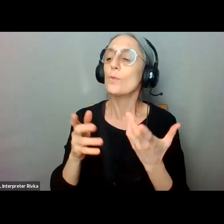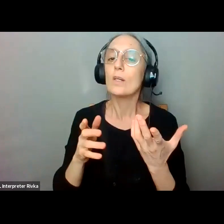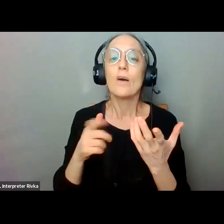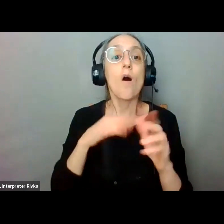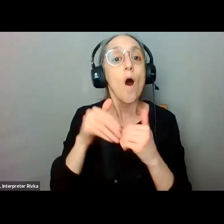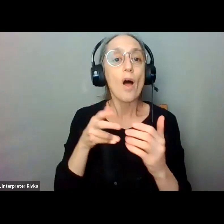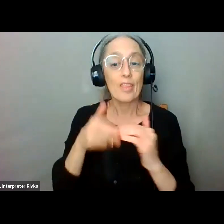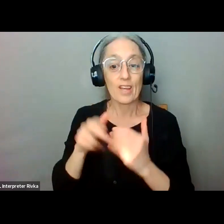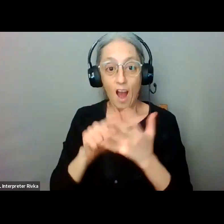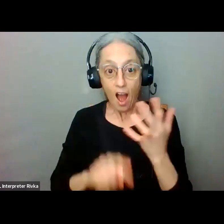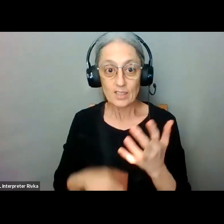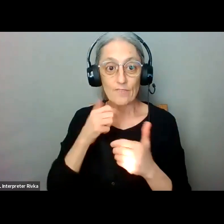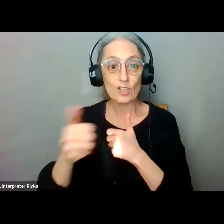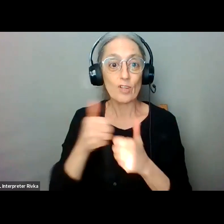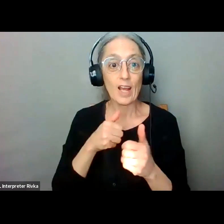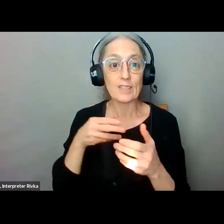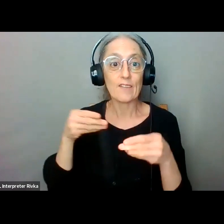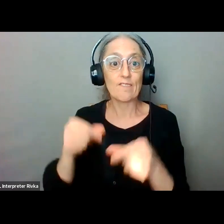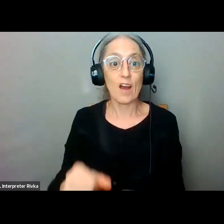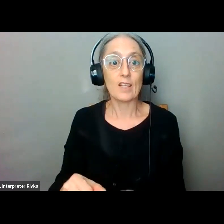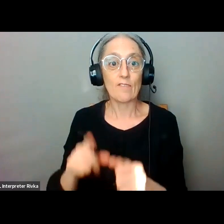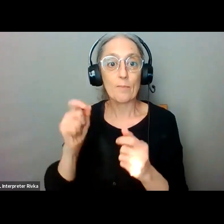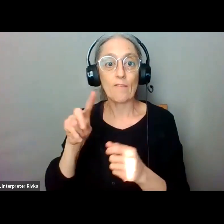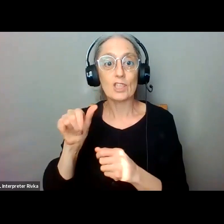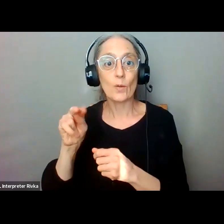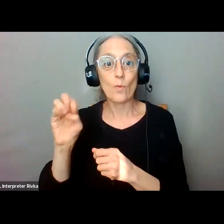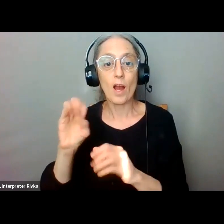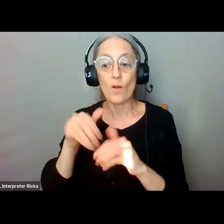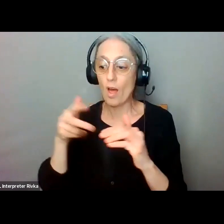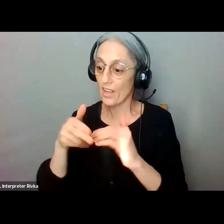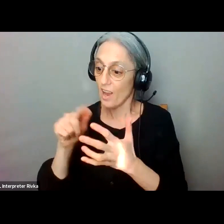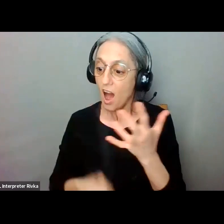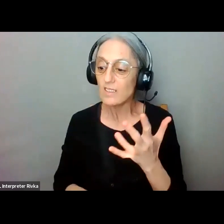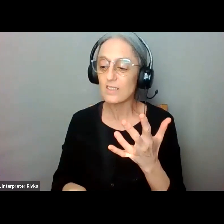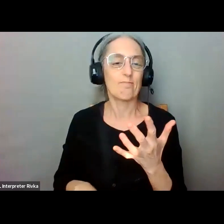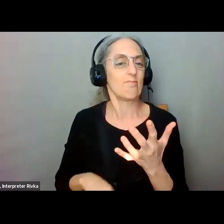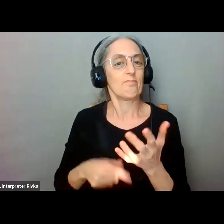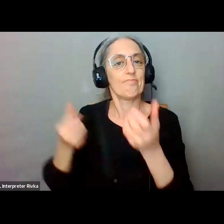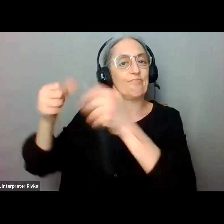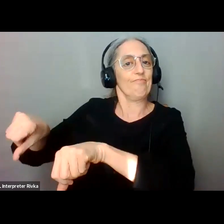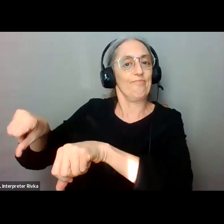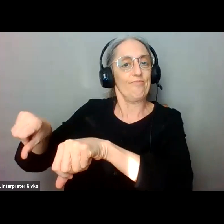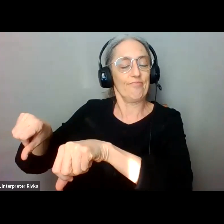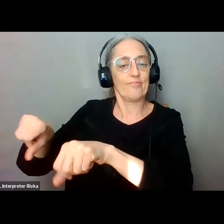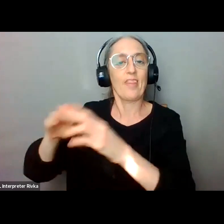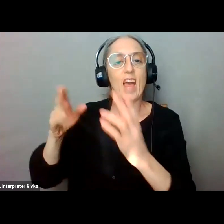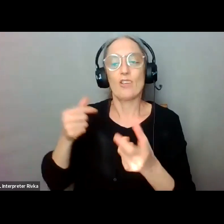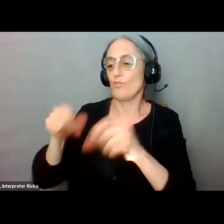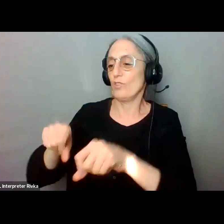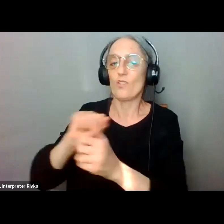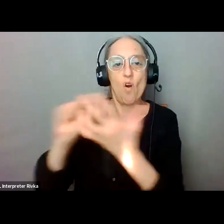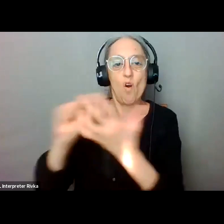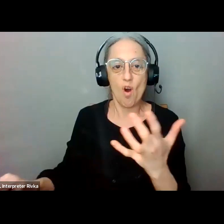to transit funding uh from governor dewine and those cuts would have been unbelievably severe um